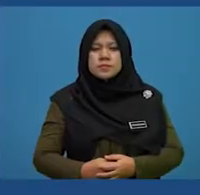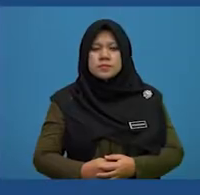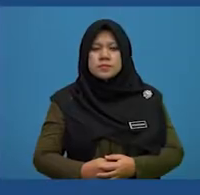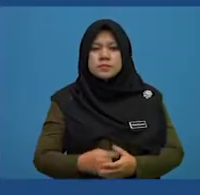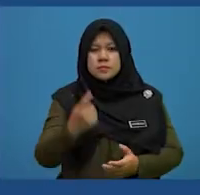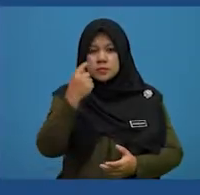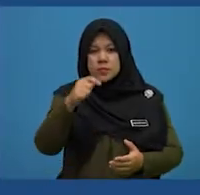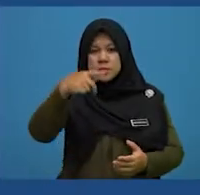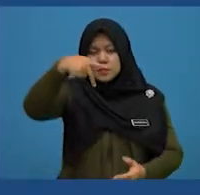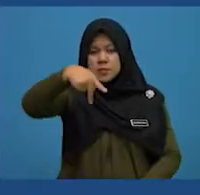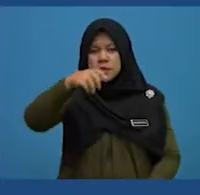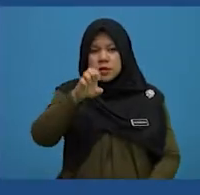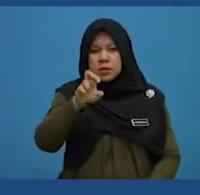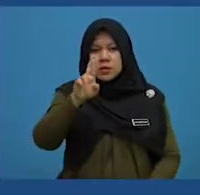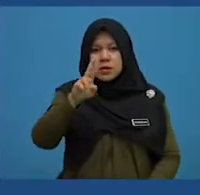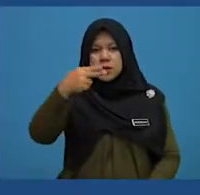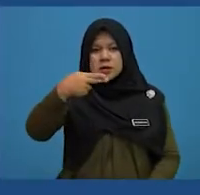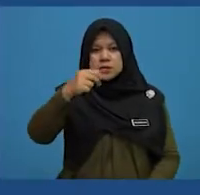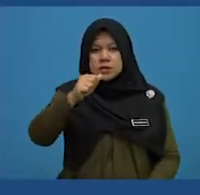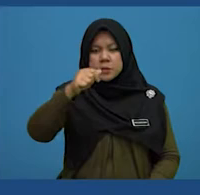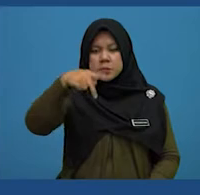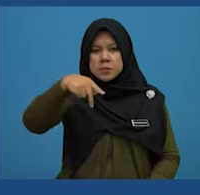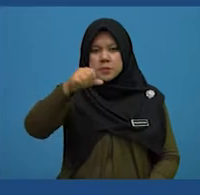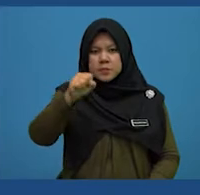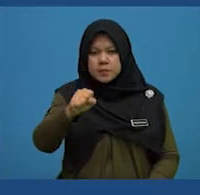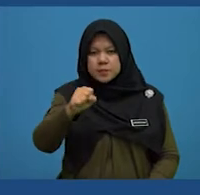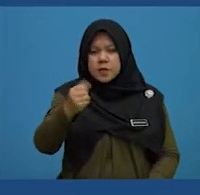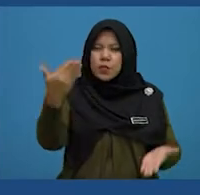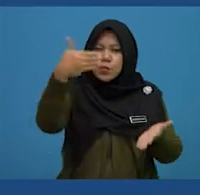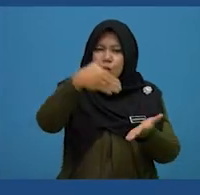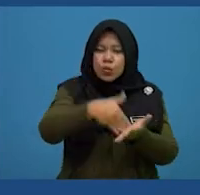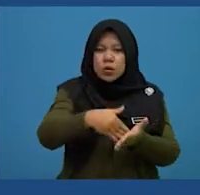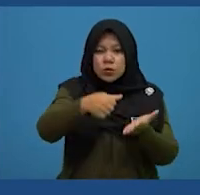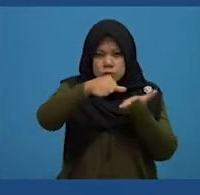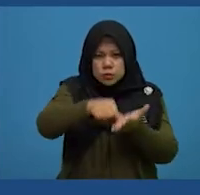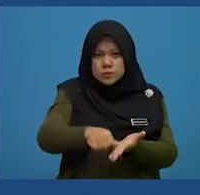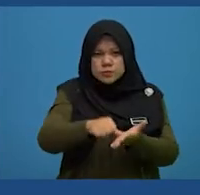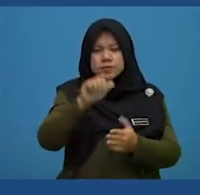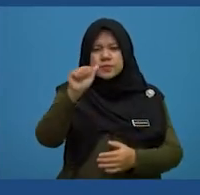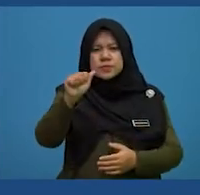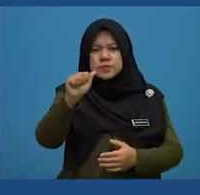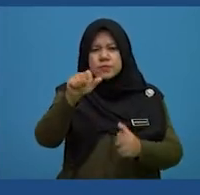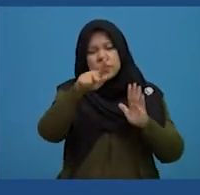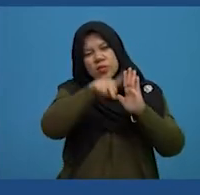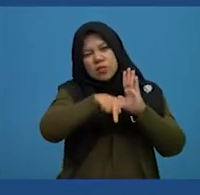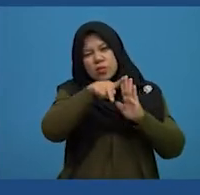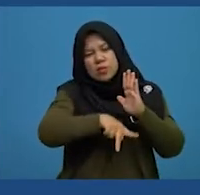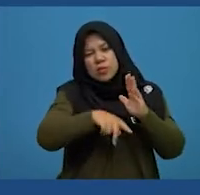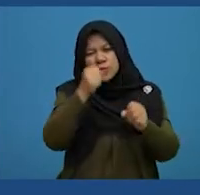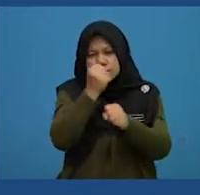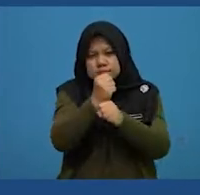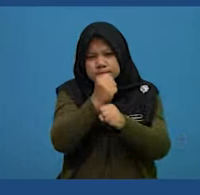The word perhaps is repeated to emphasise A. Lack of